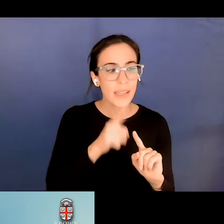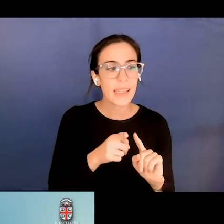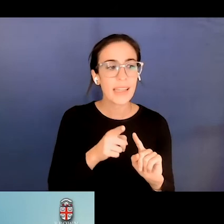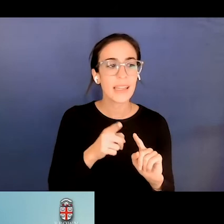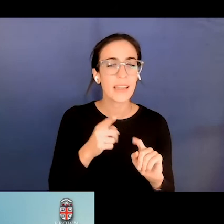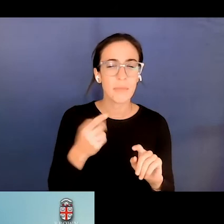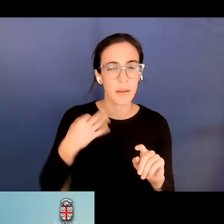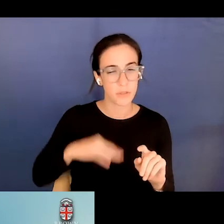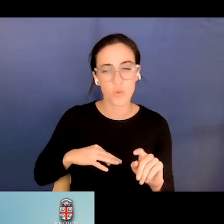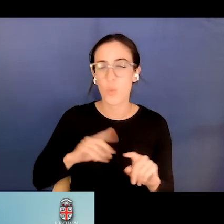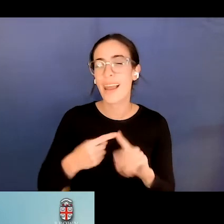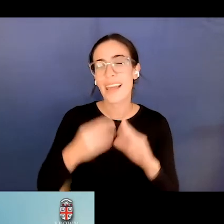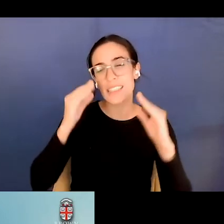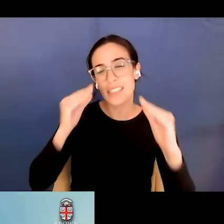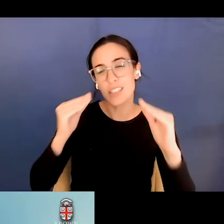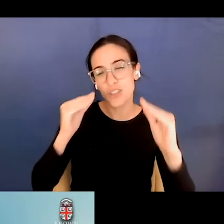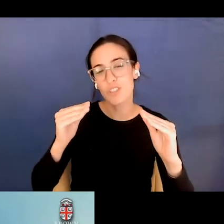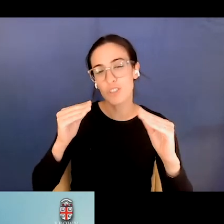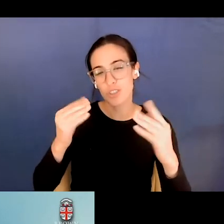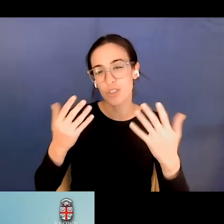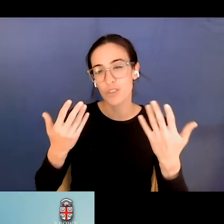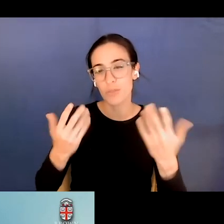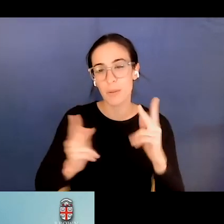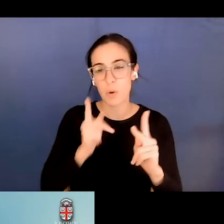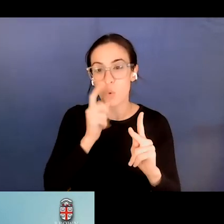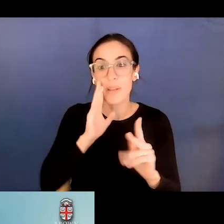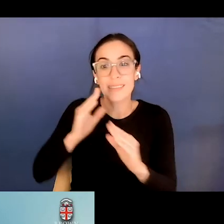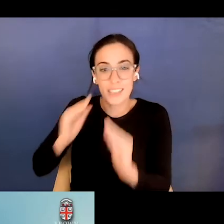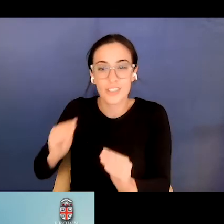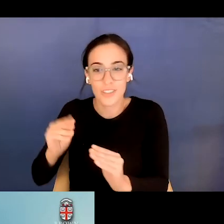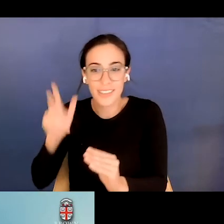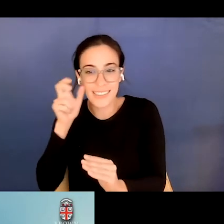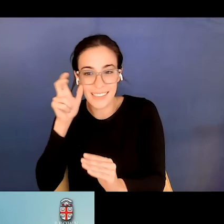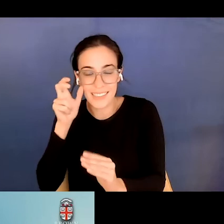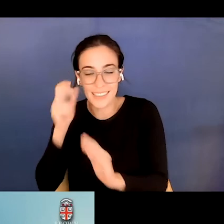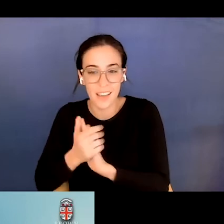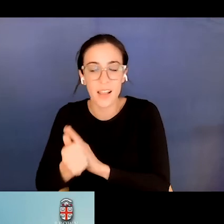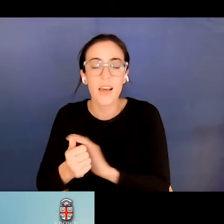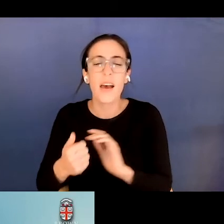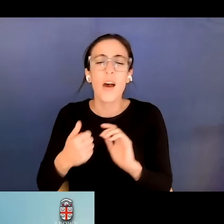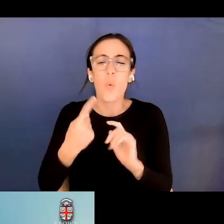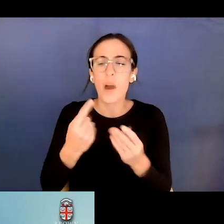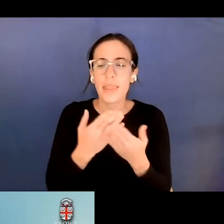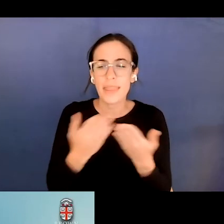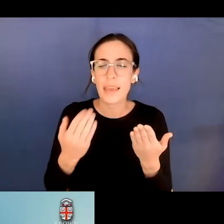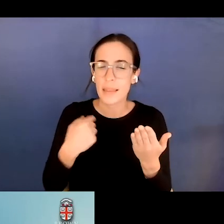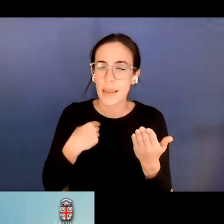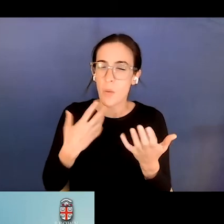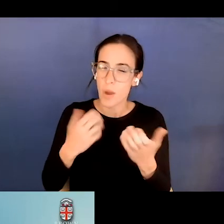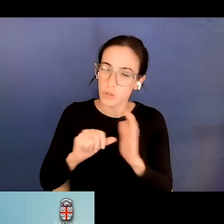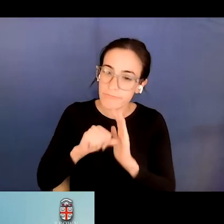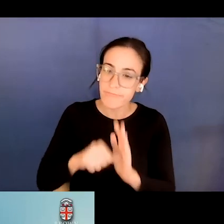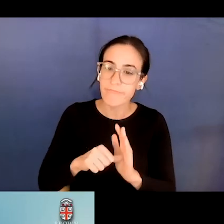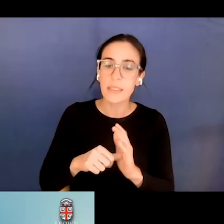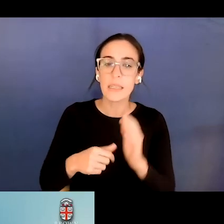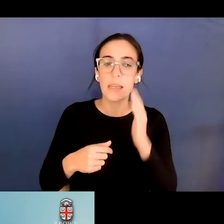be listening teachers, that the one thing that I sort of take away is this idea of having listeners predict what they're going to hear next.